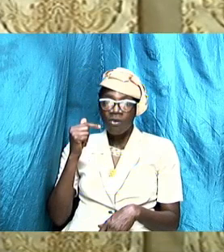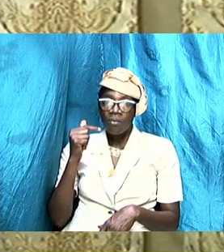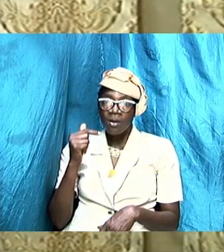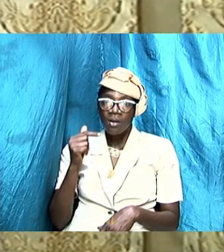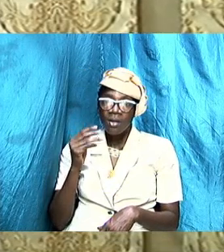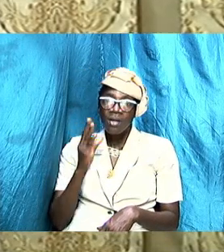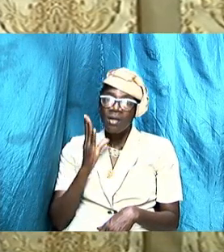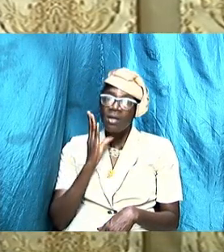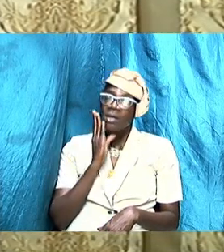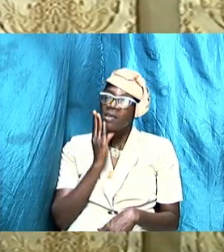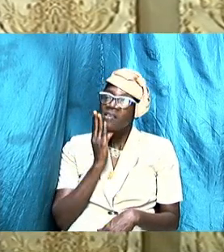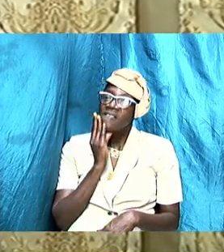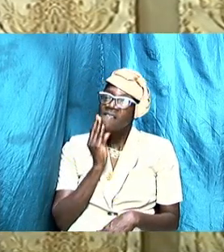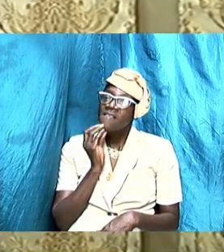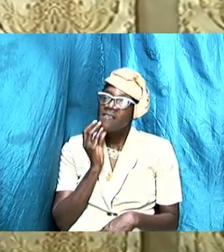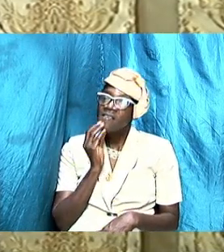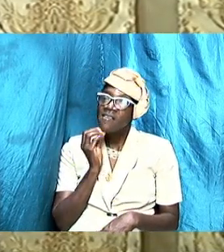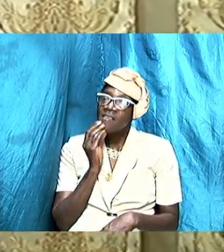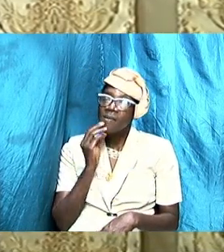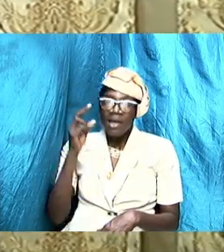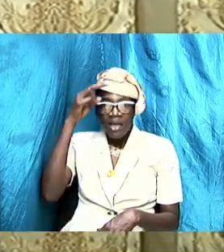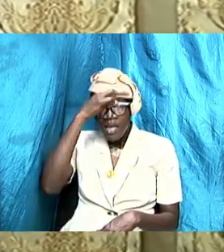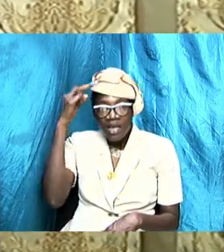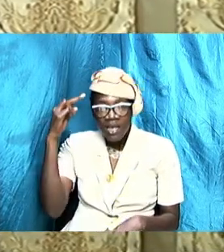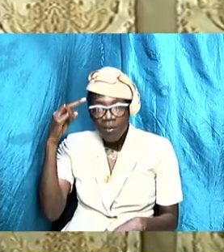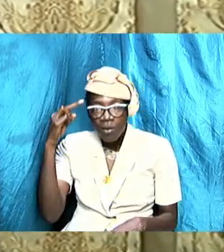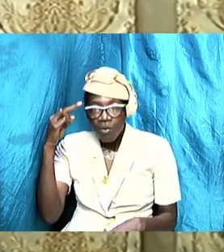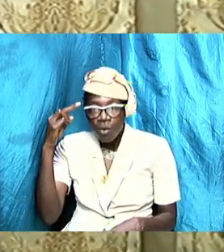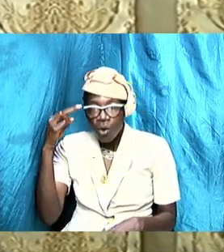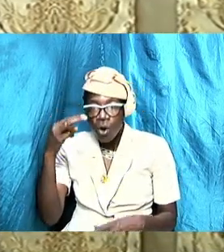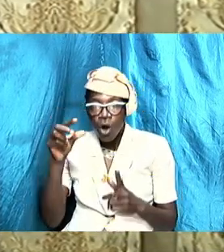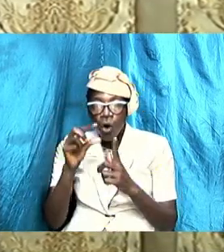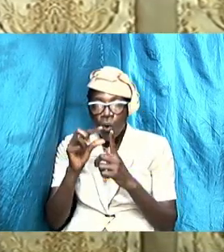that means that is Abba